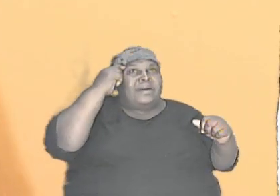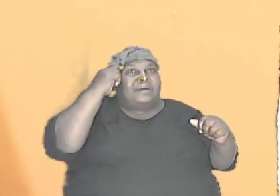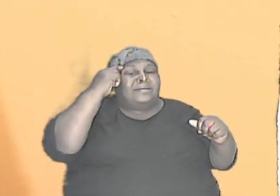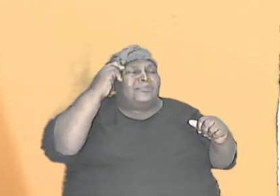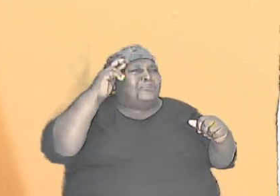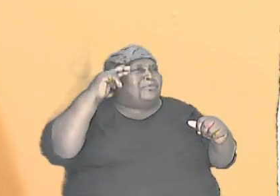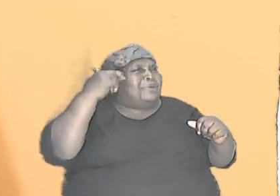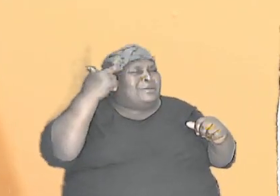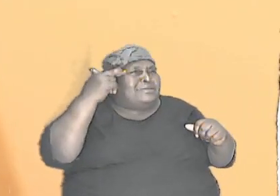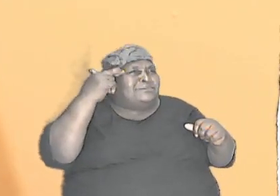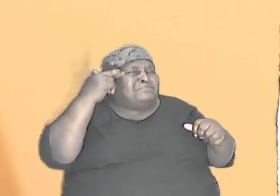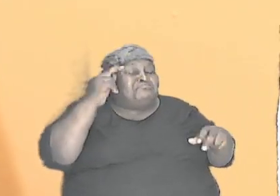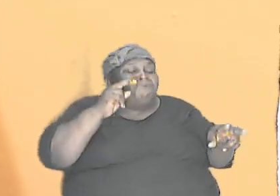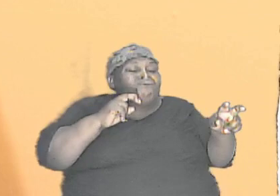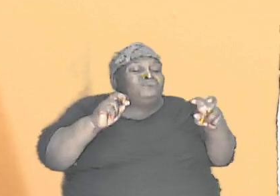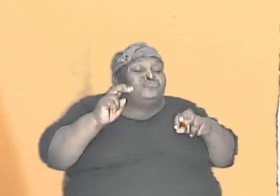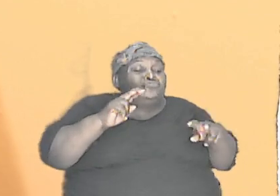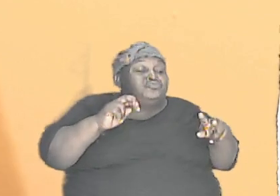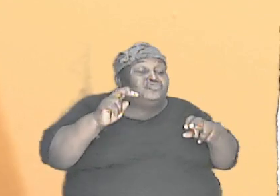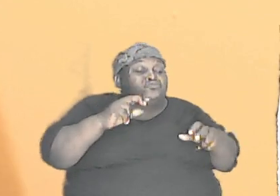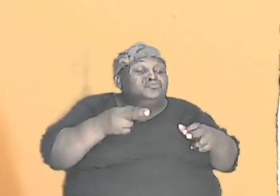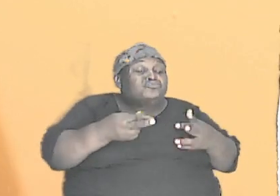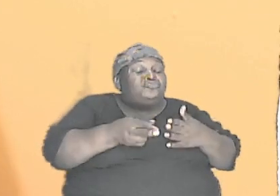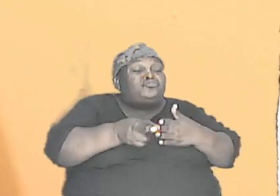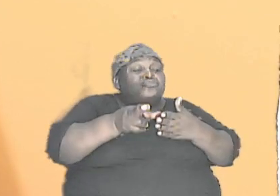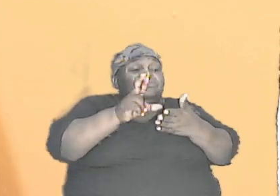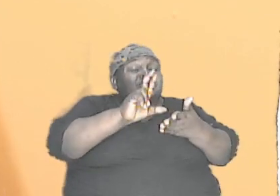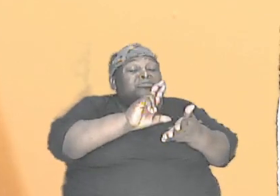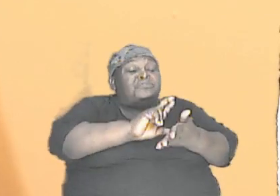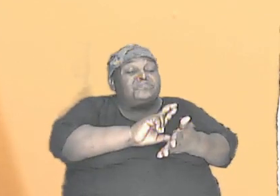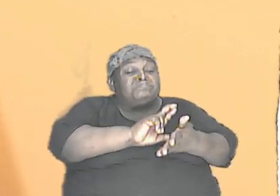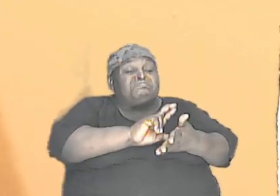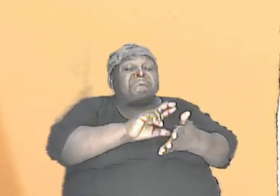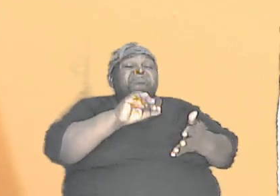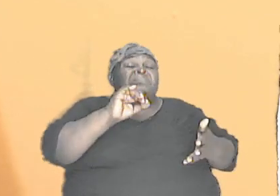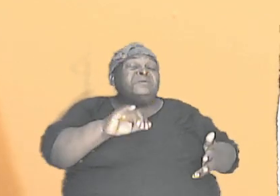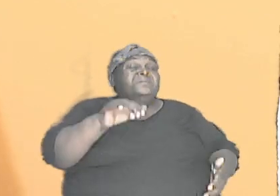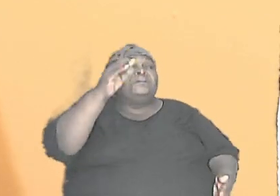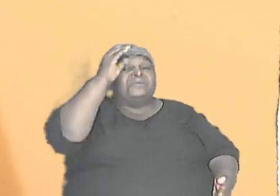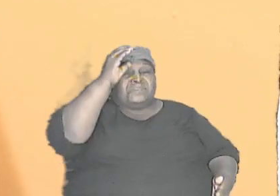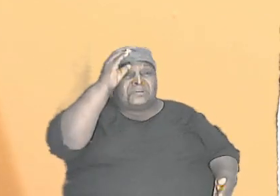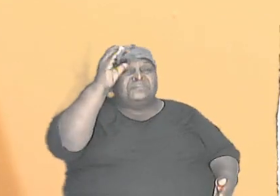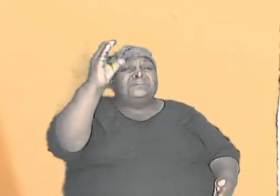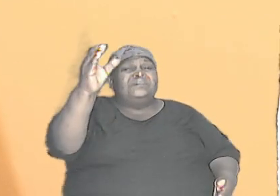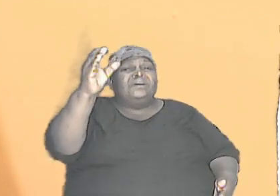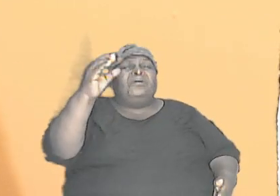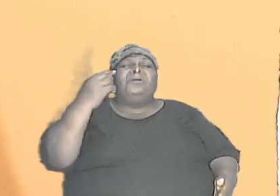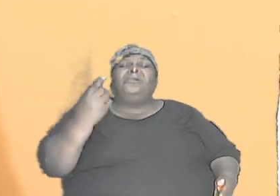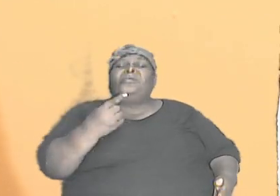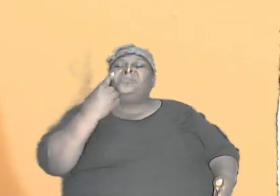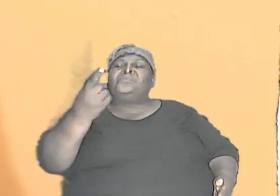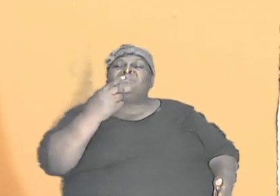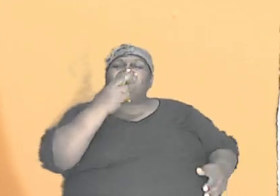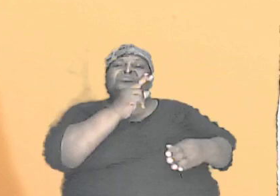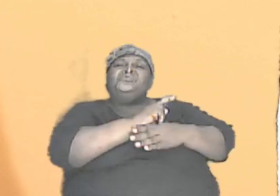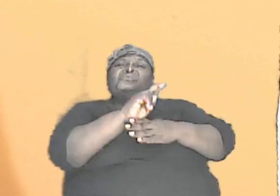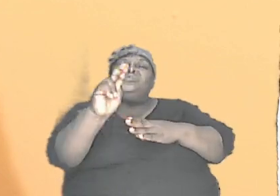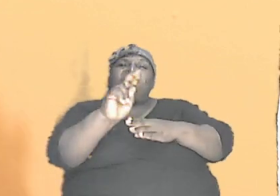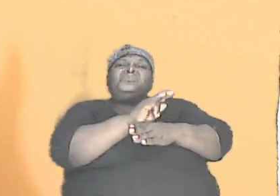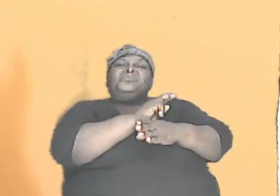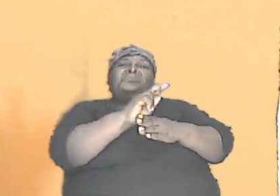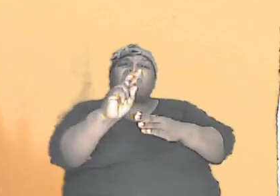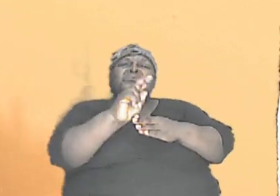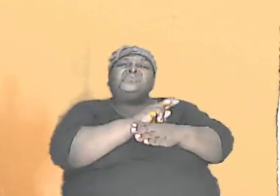our research. And that context is always using as reference